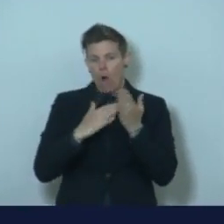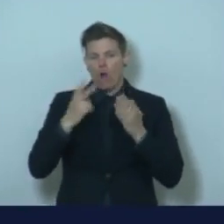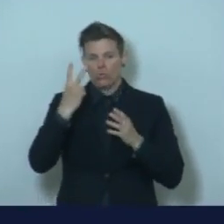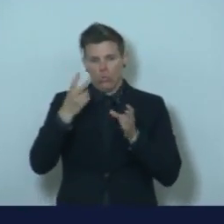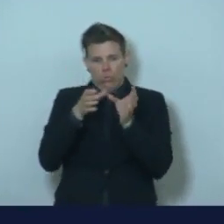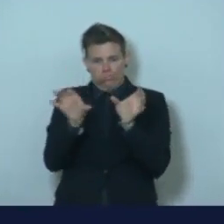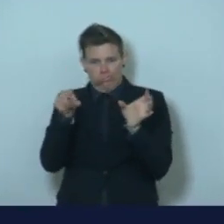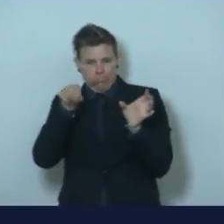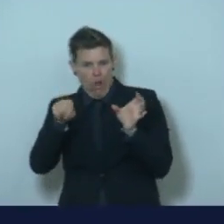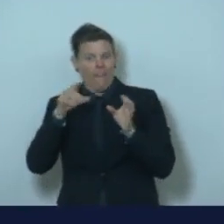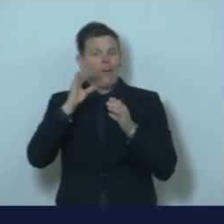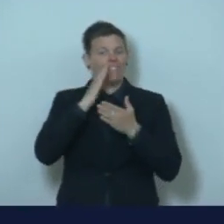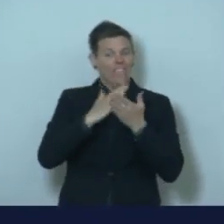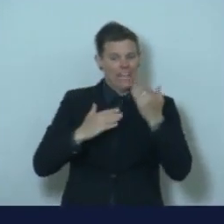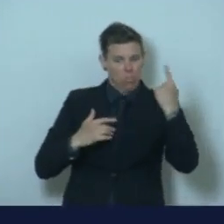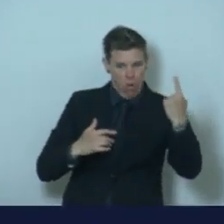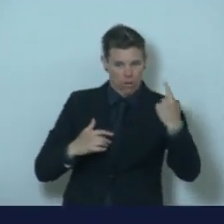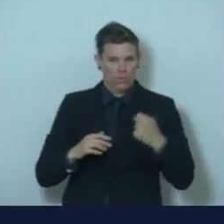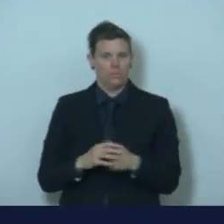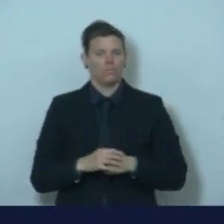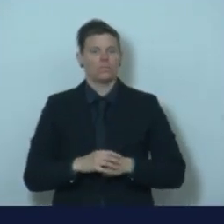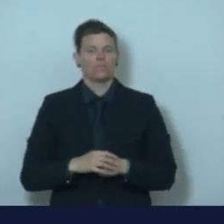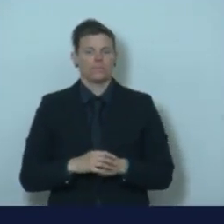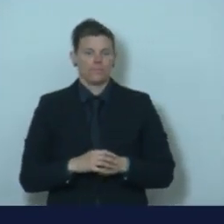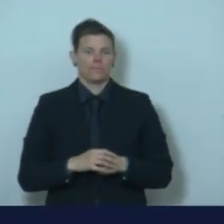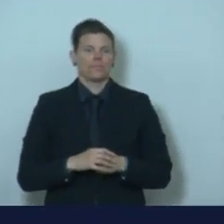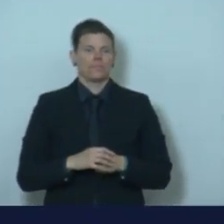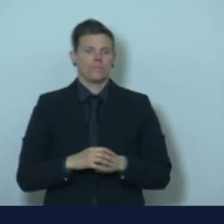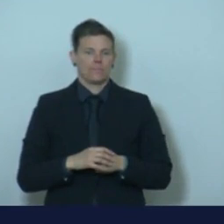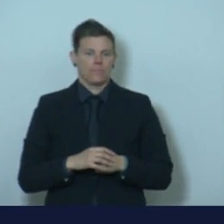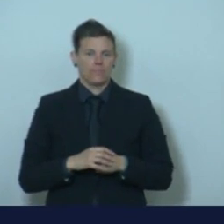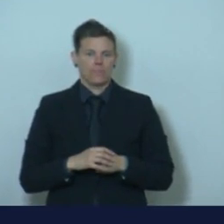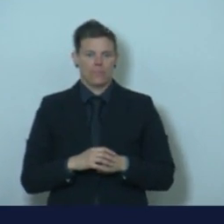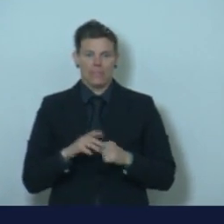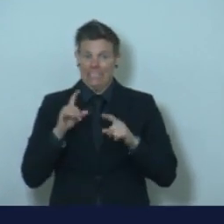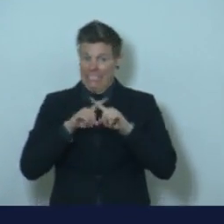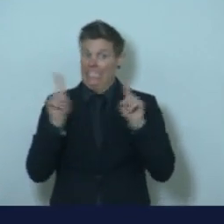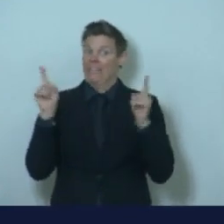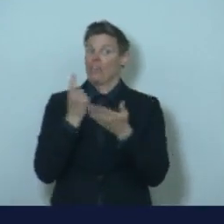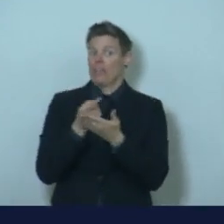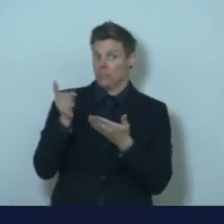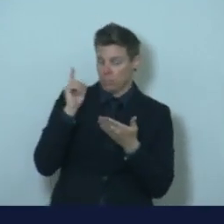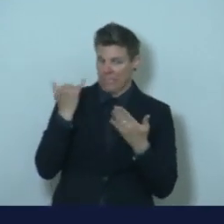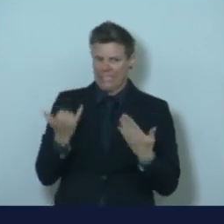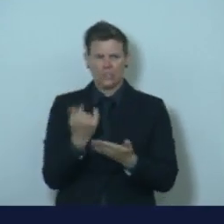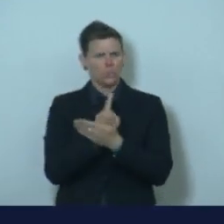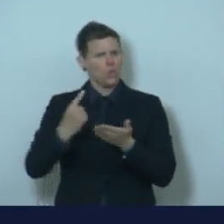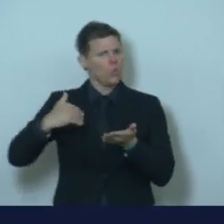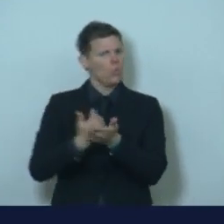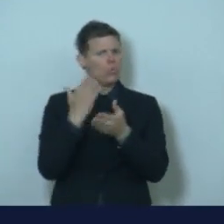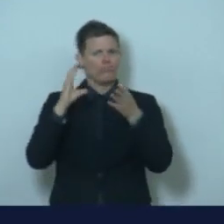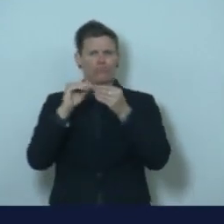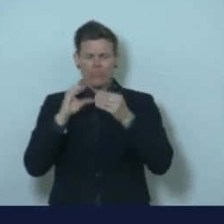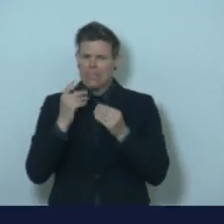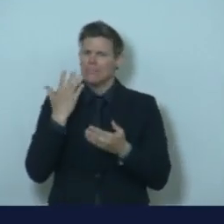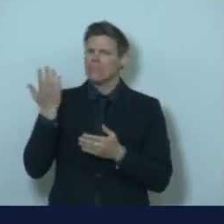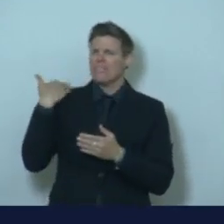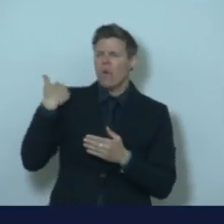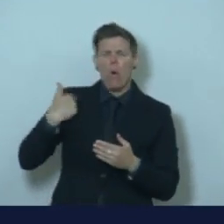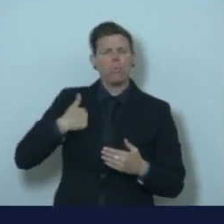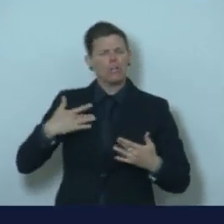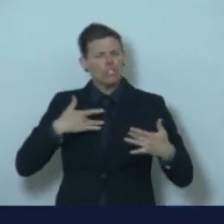All right, this is very different than what I said last week. I was really concerned about enforcement. I still